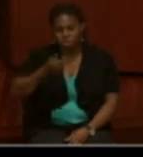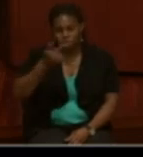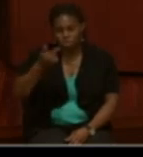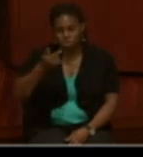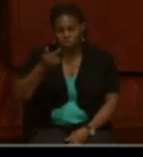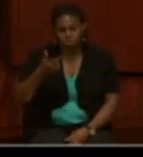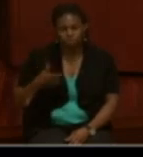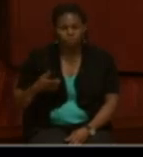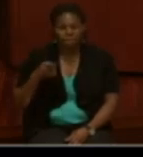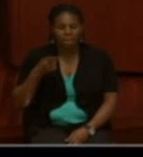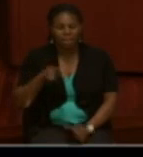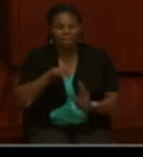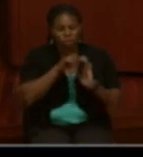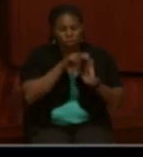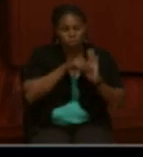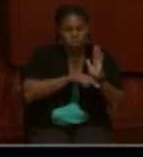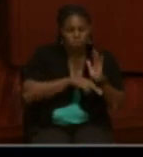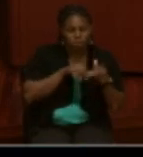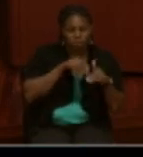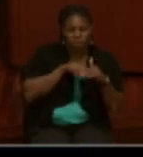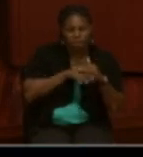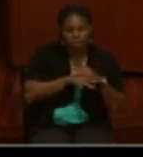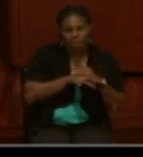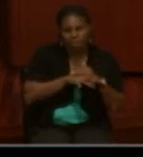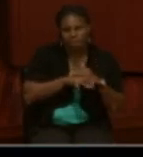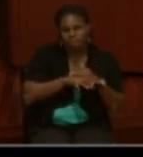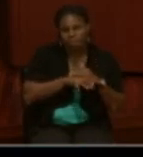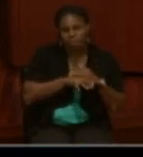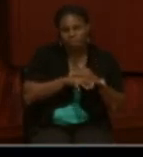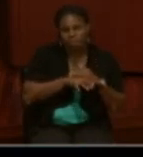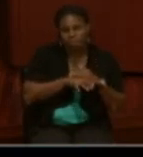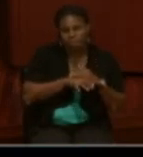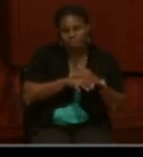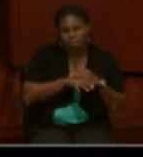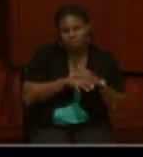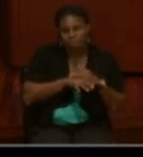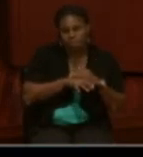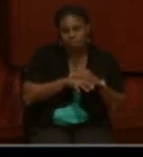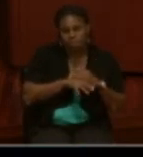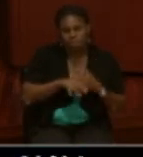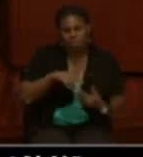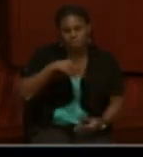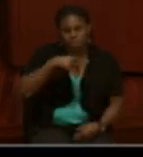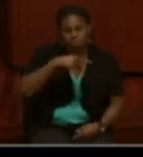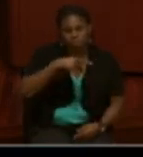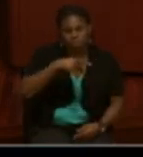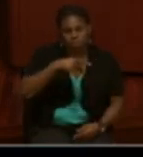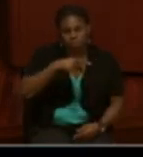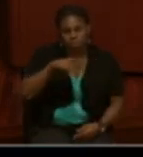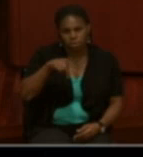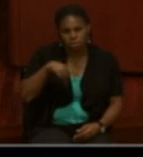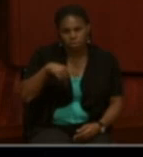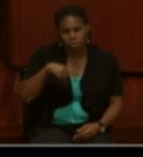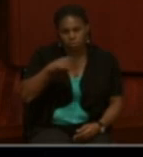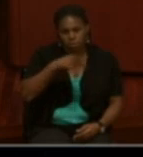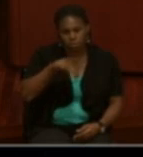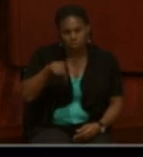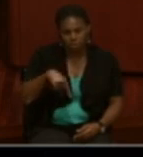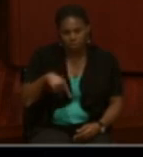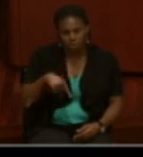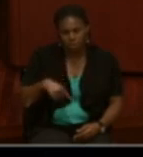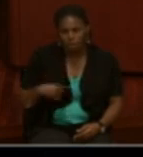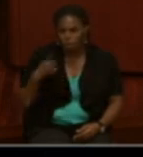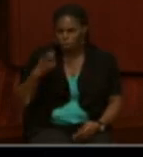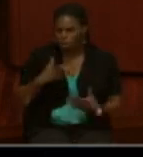He was buried in Village Cemetery, which is located in Strasburg, Pennsylvania. And one of the things I want